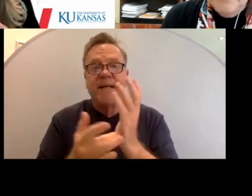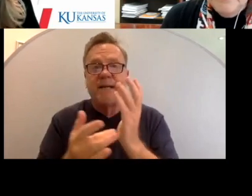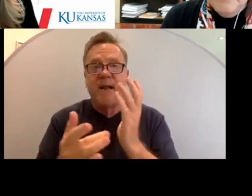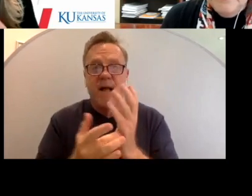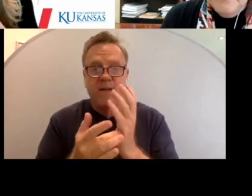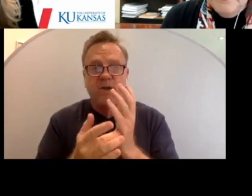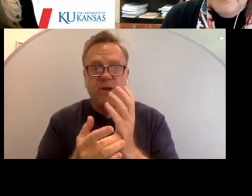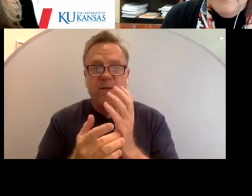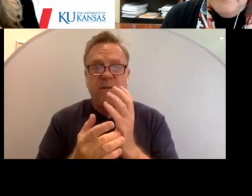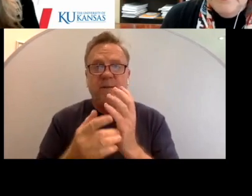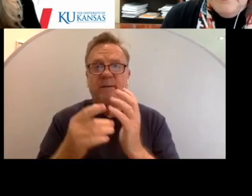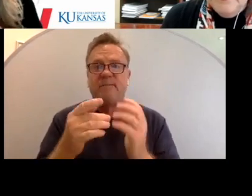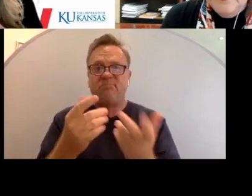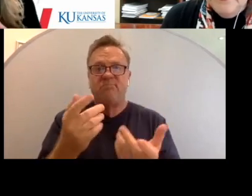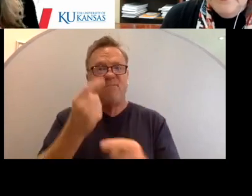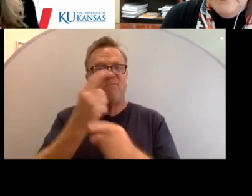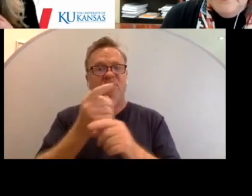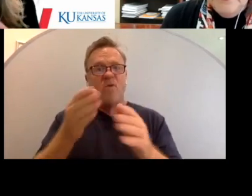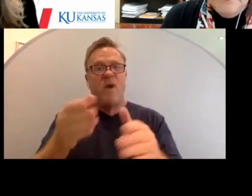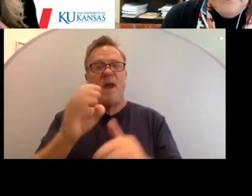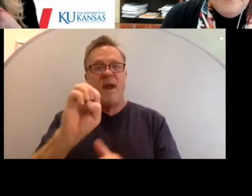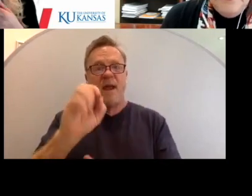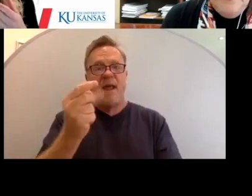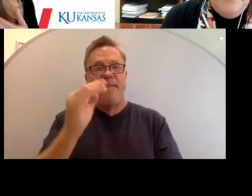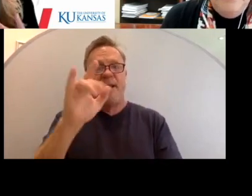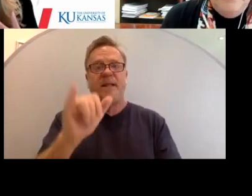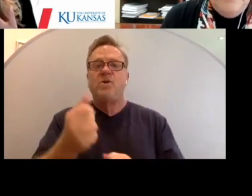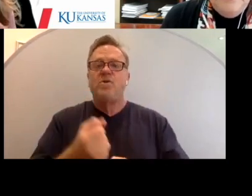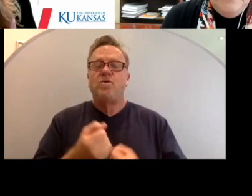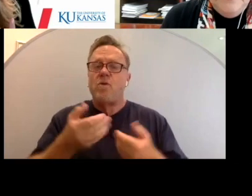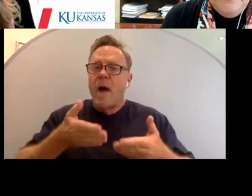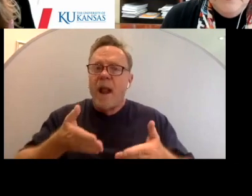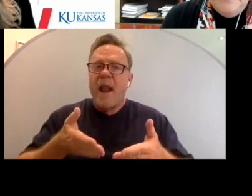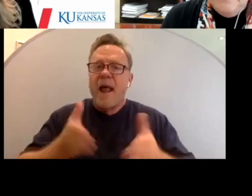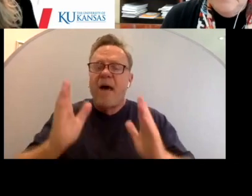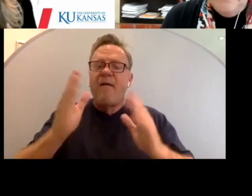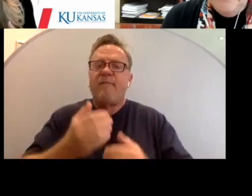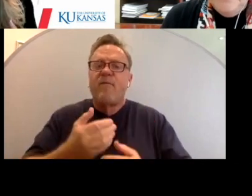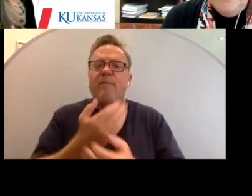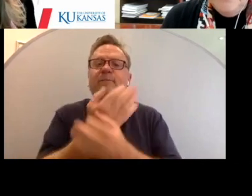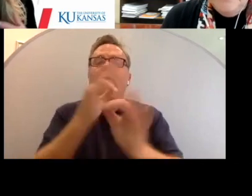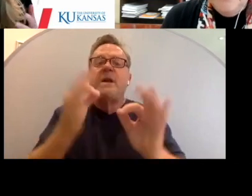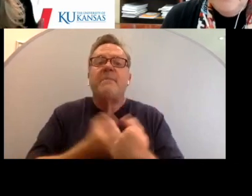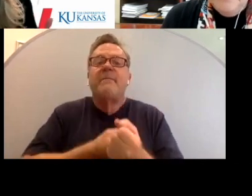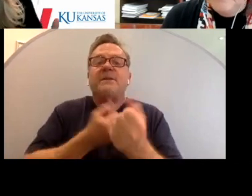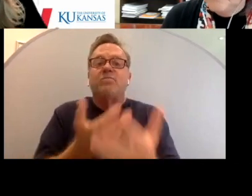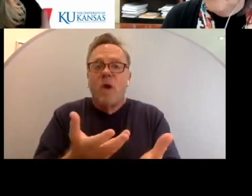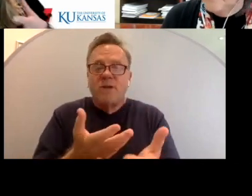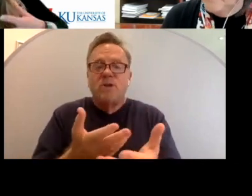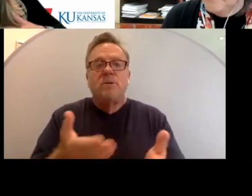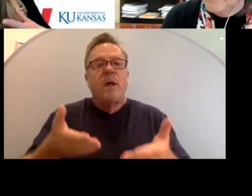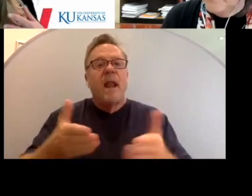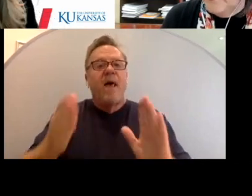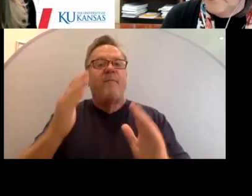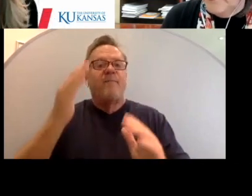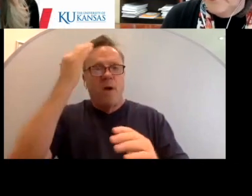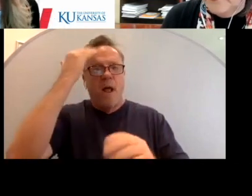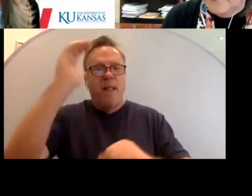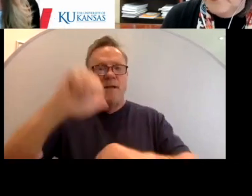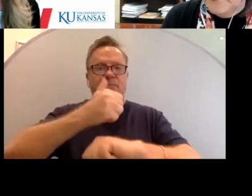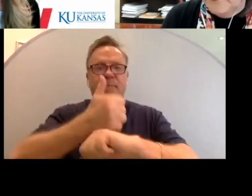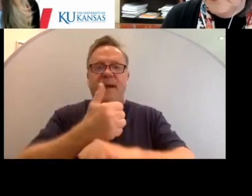ethically to allow for freedom of expression, allow for knowledge-based acquisition